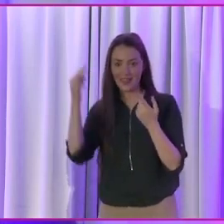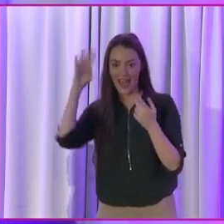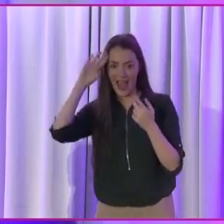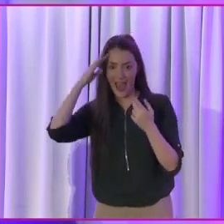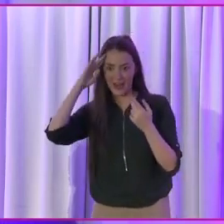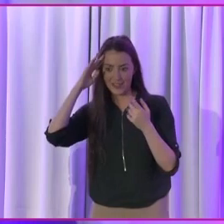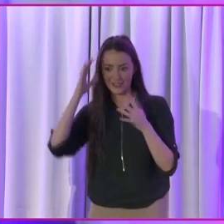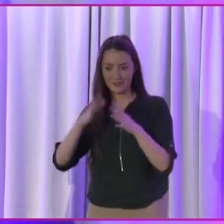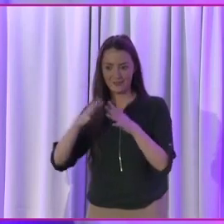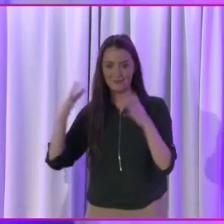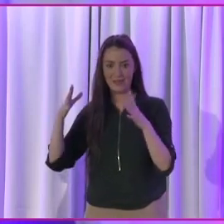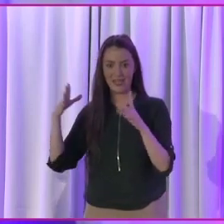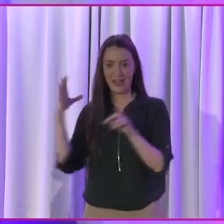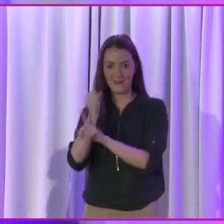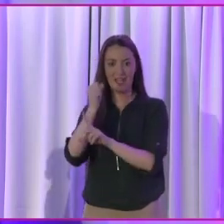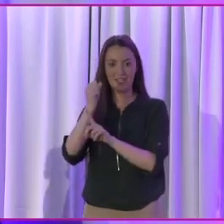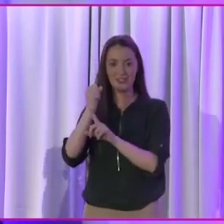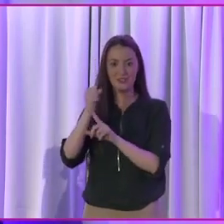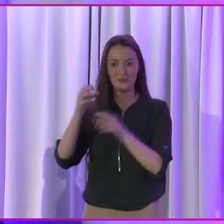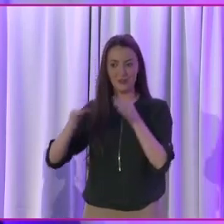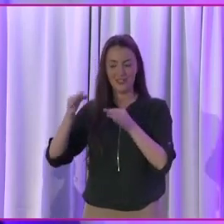a huge advantage politically.